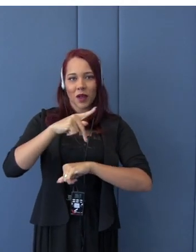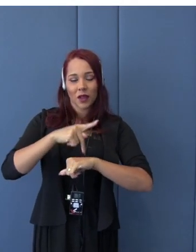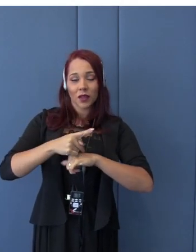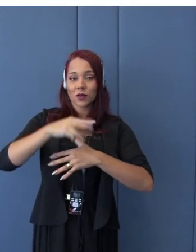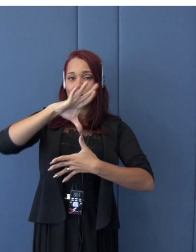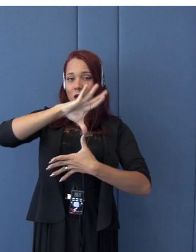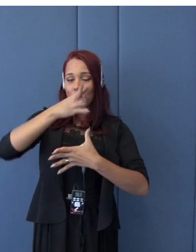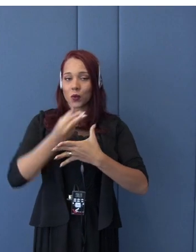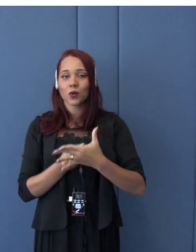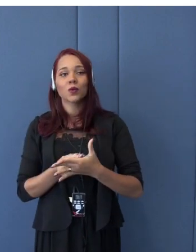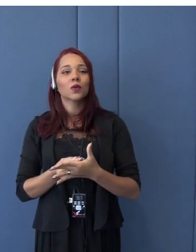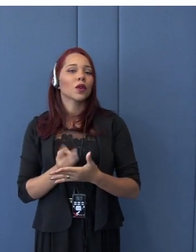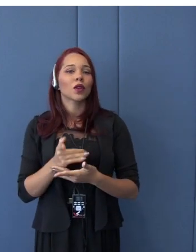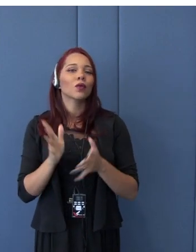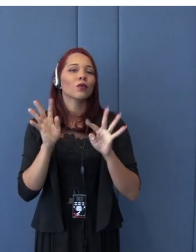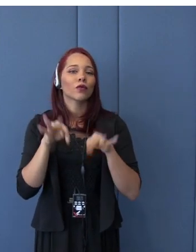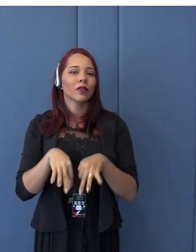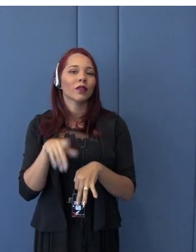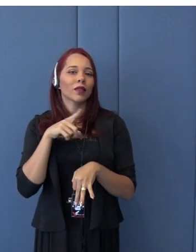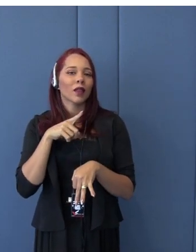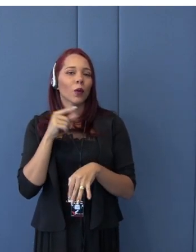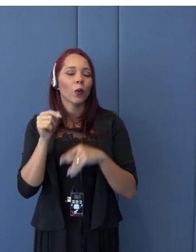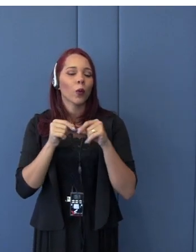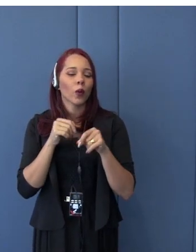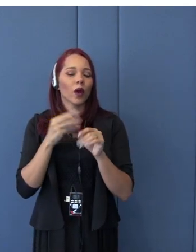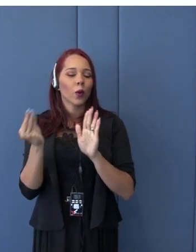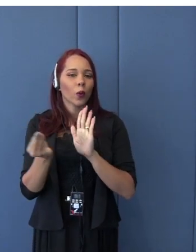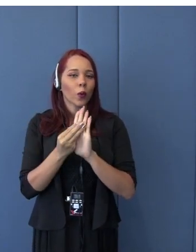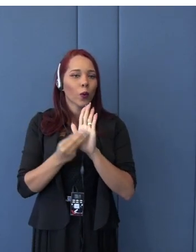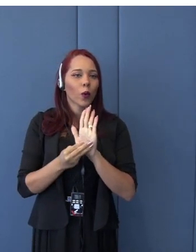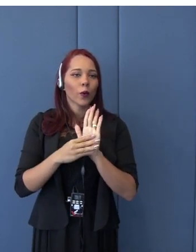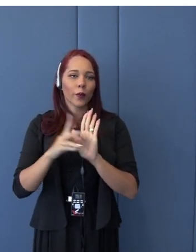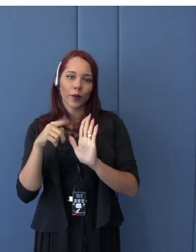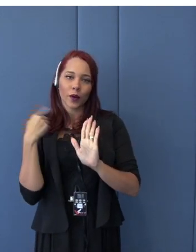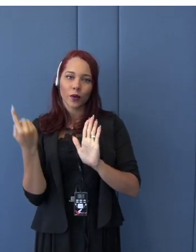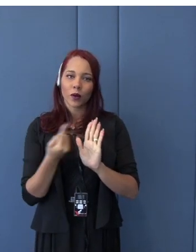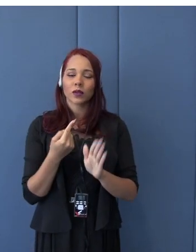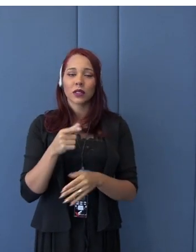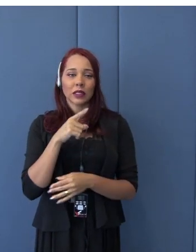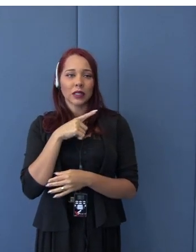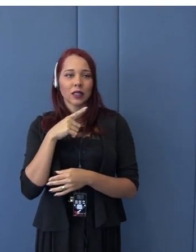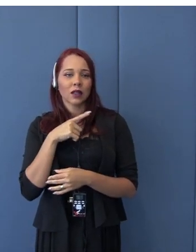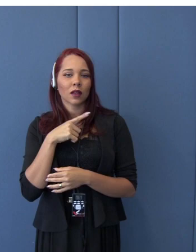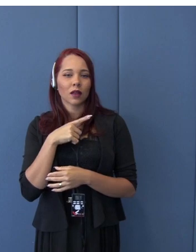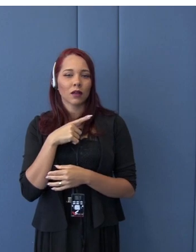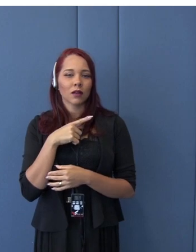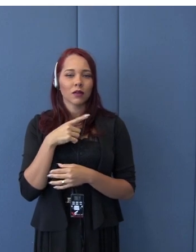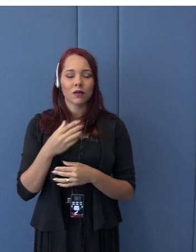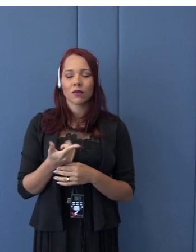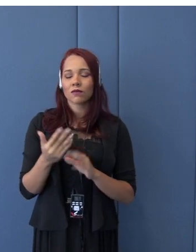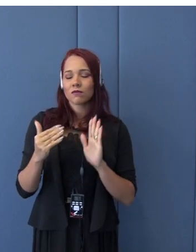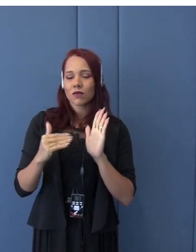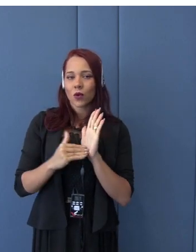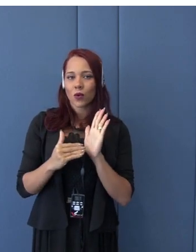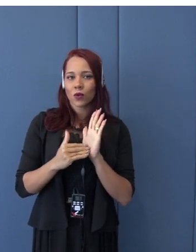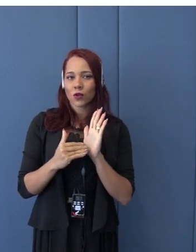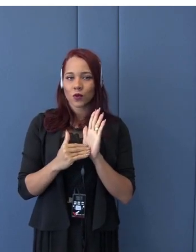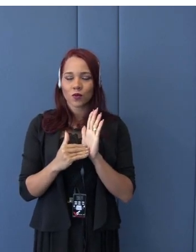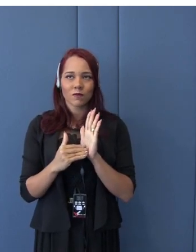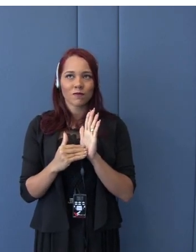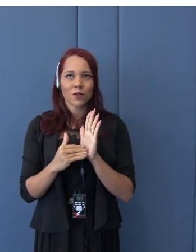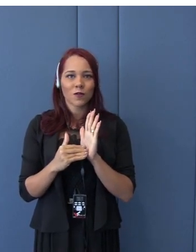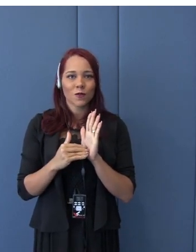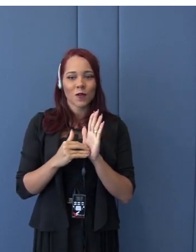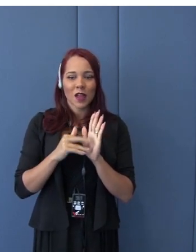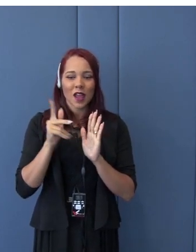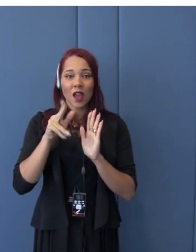Mercosur countries constitute for us a last remaining piece of jigsaw puzzle. So, we'd like to fill in